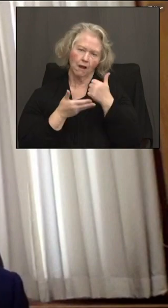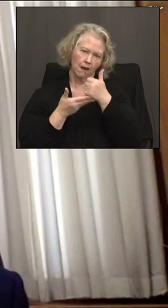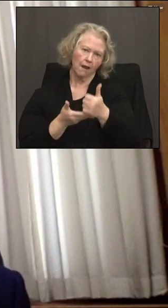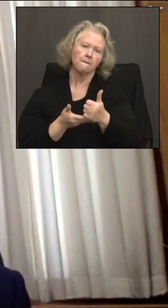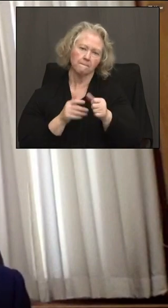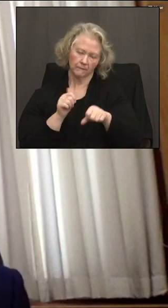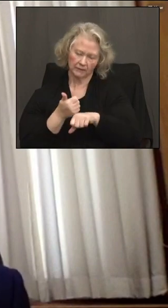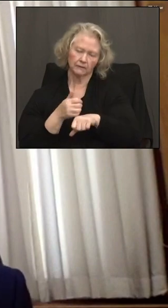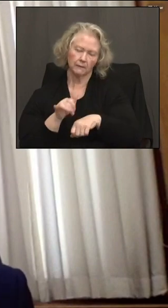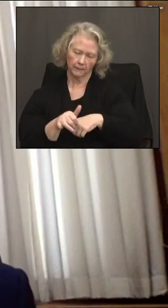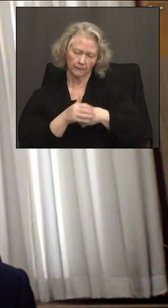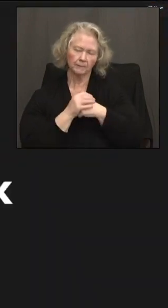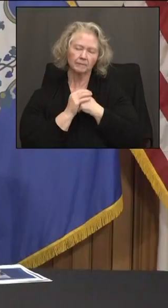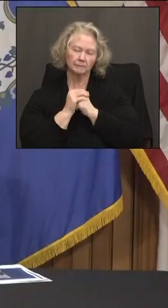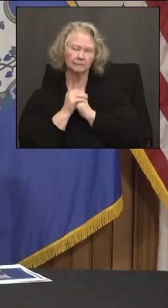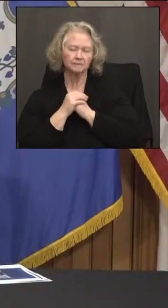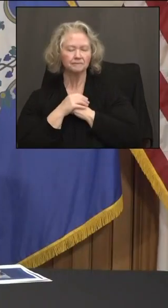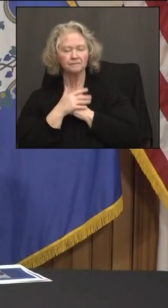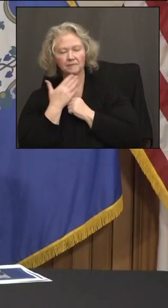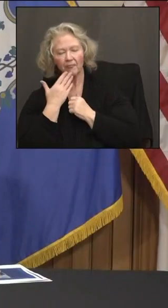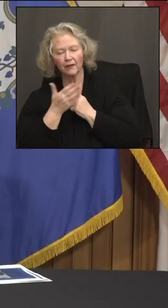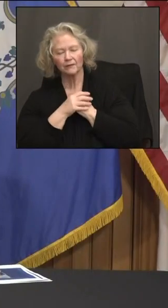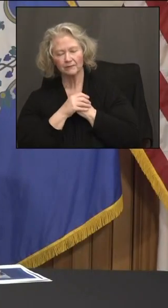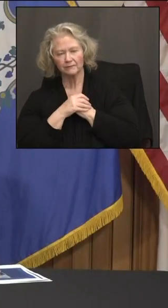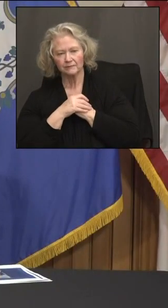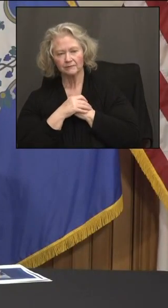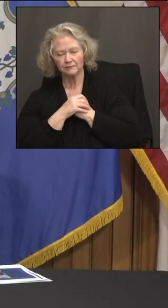relationships. Okay, thank you.